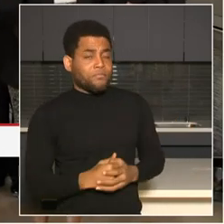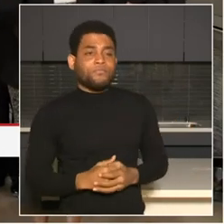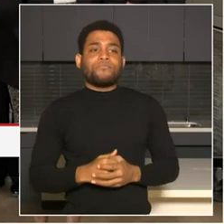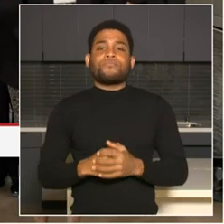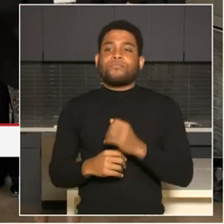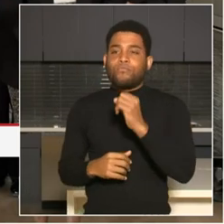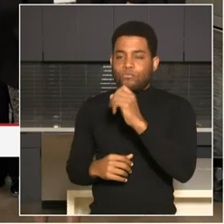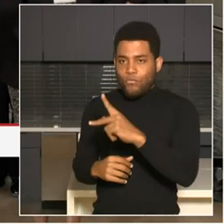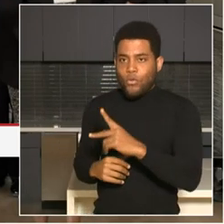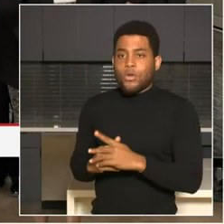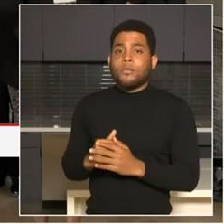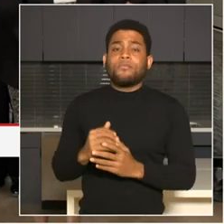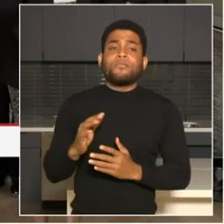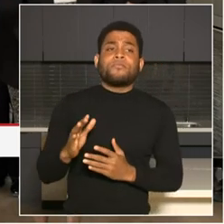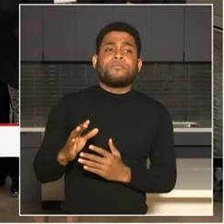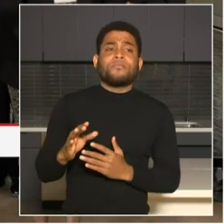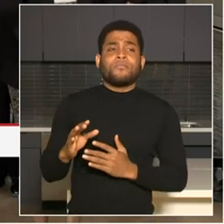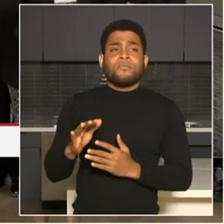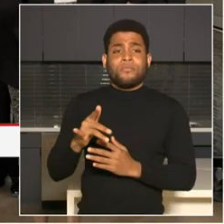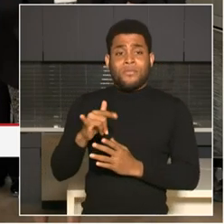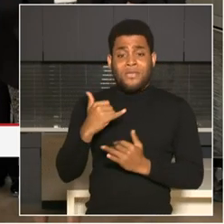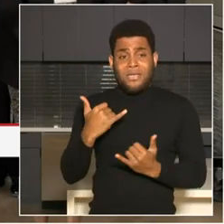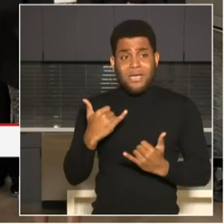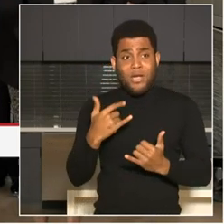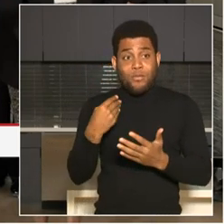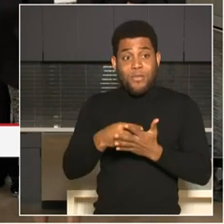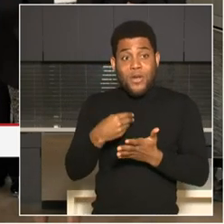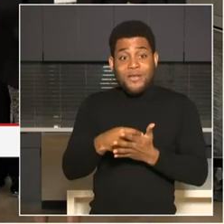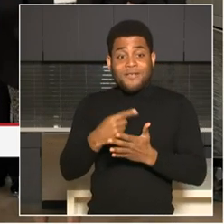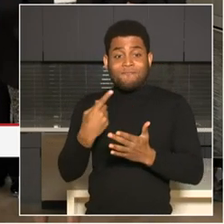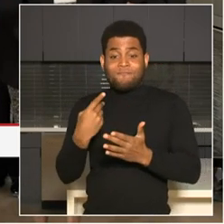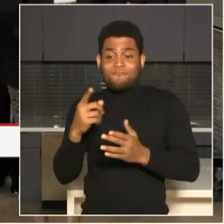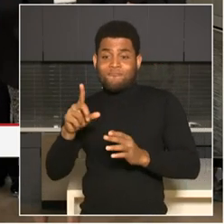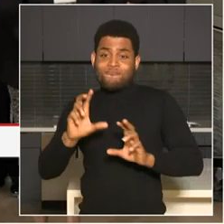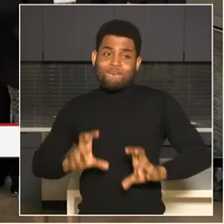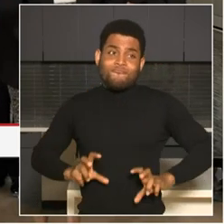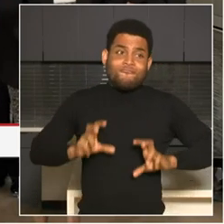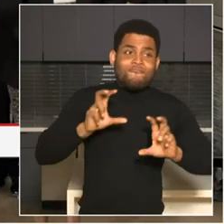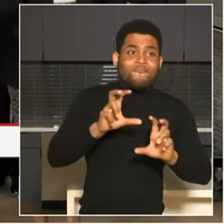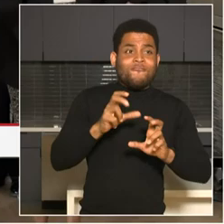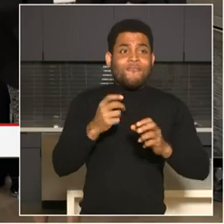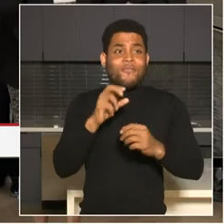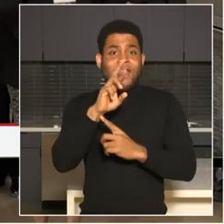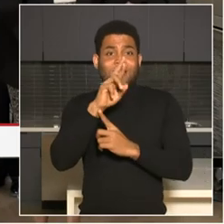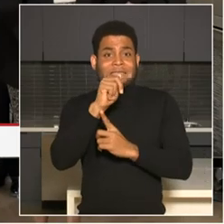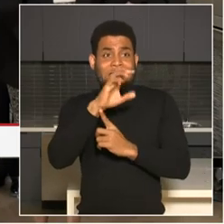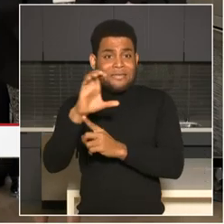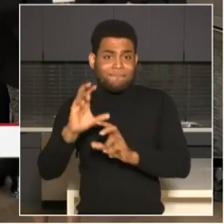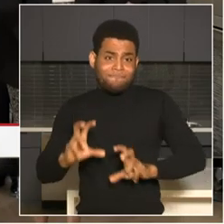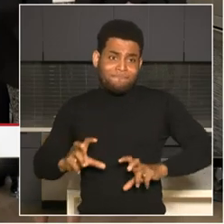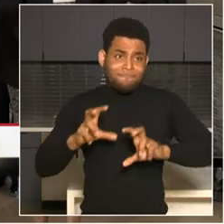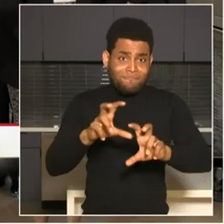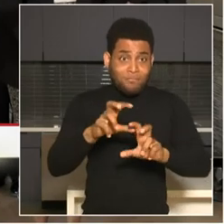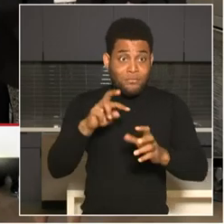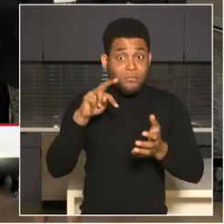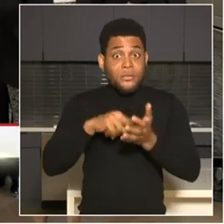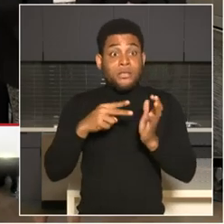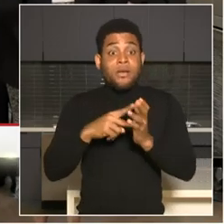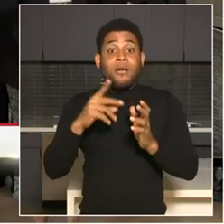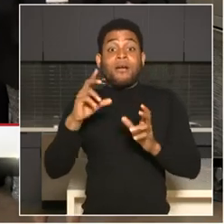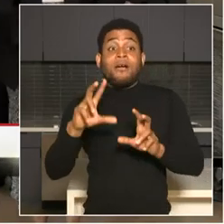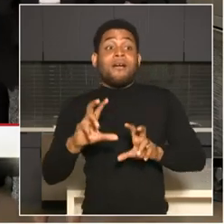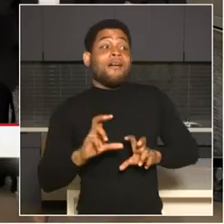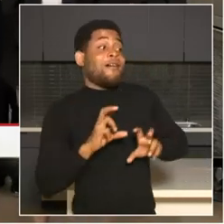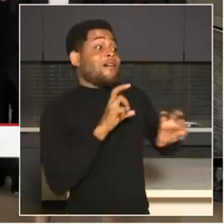responding to crime would take away from resources that could go to addressing people with so low socioeconomic status and, uh, educational